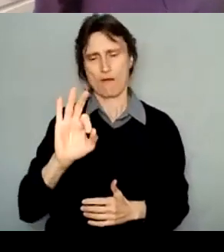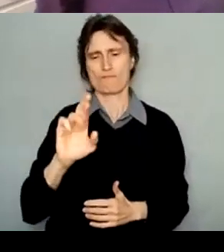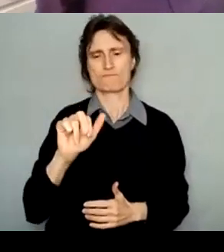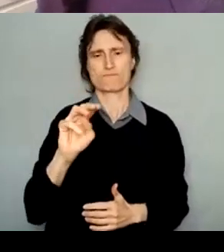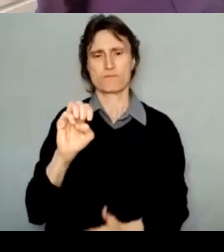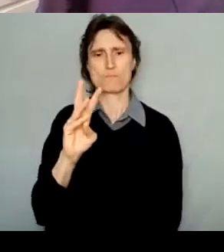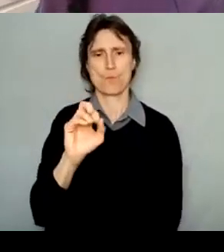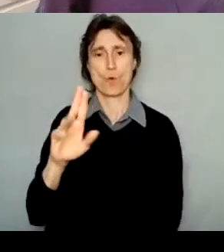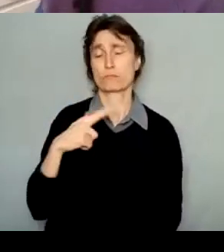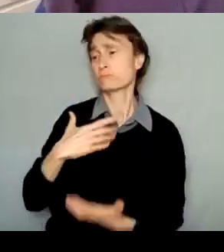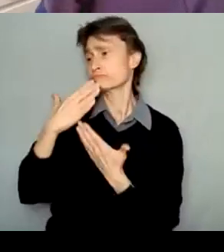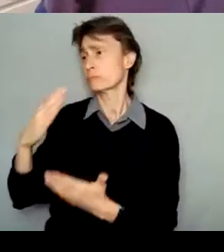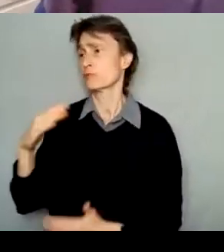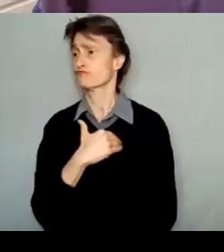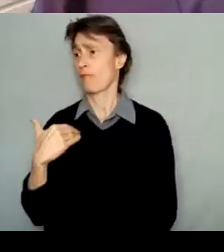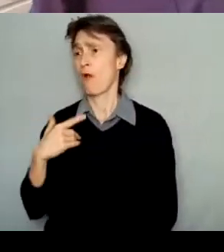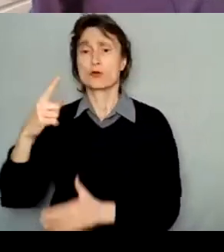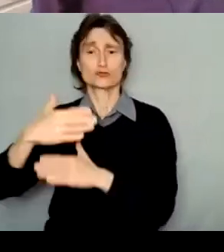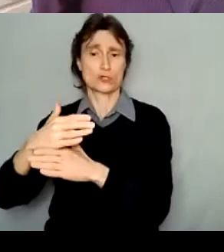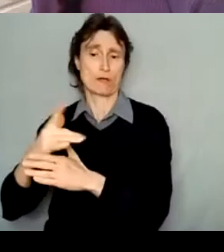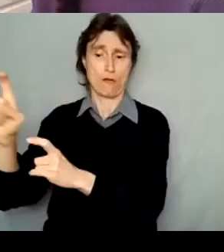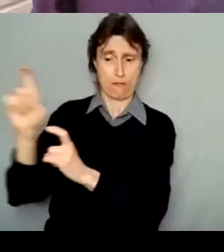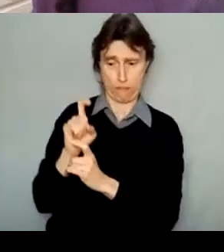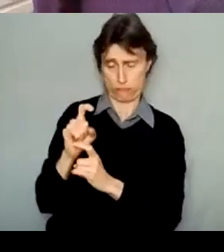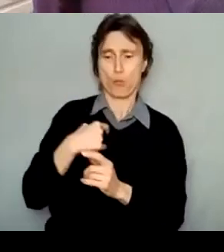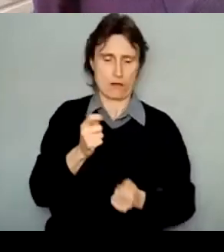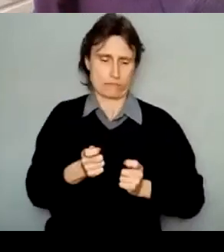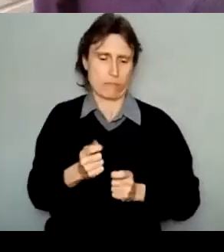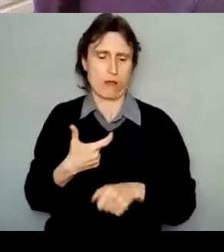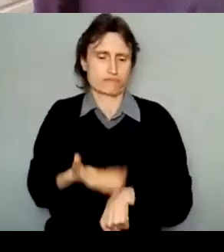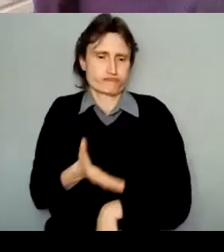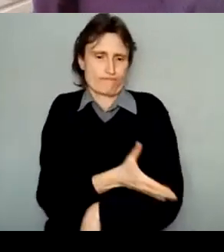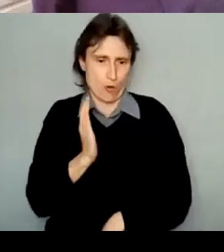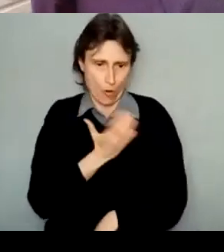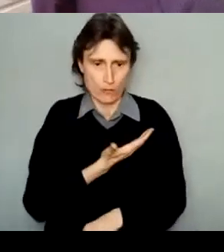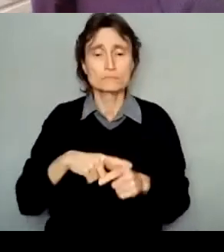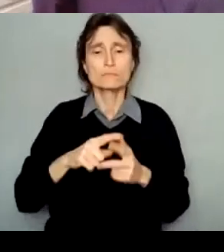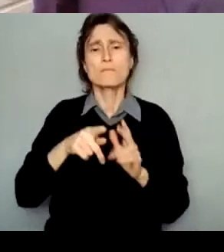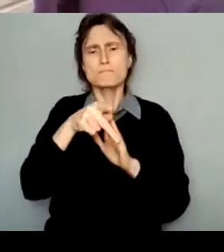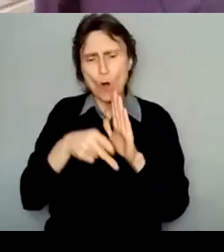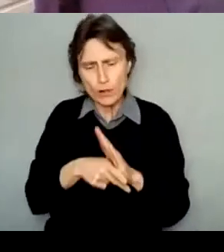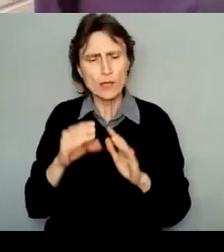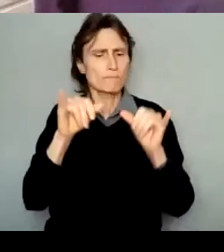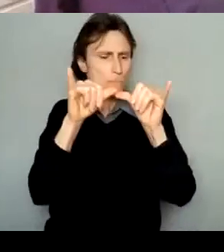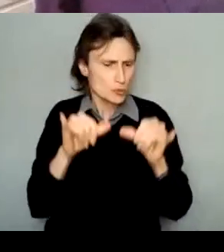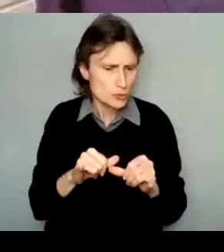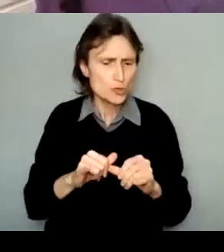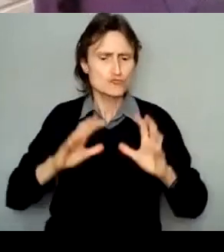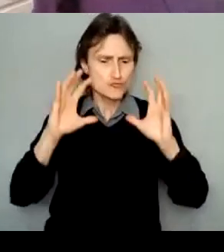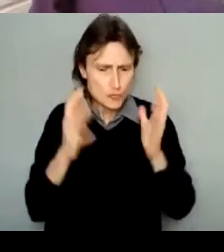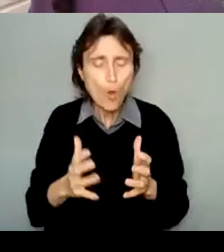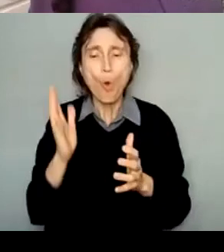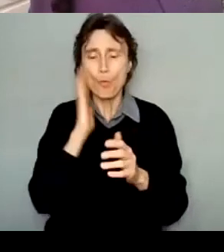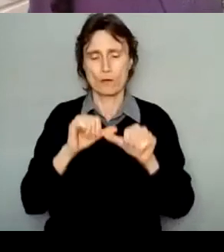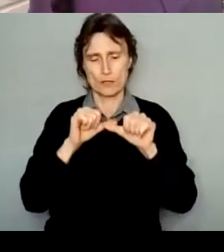area. Equity priority groups, processes, policies, and measures will continue to change and be adapted